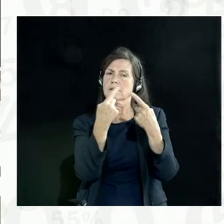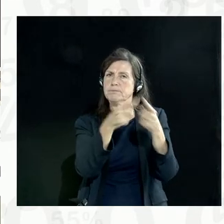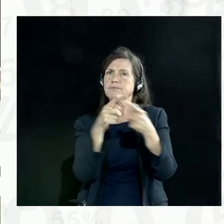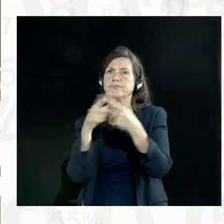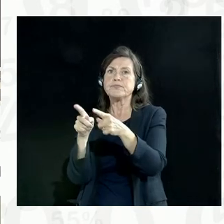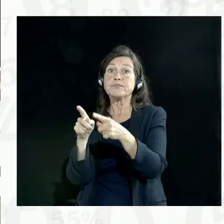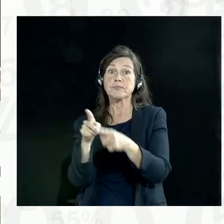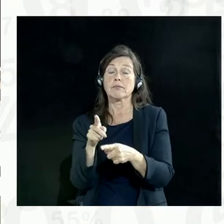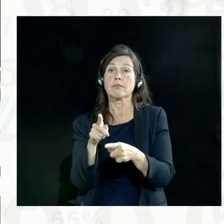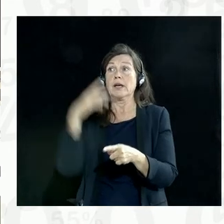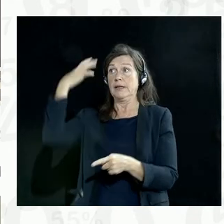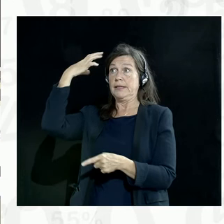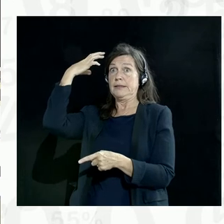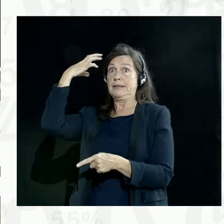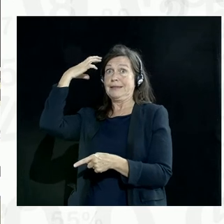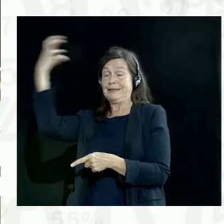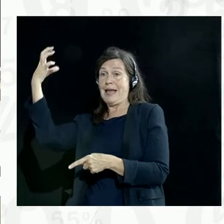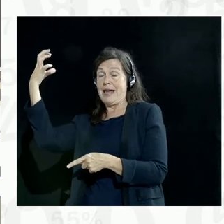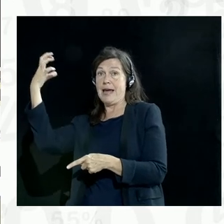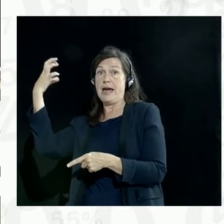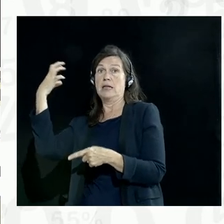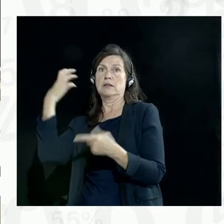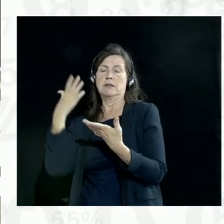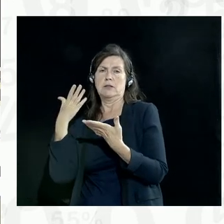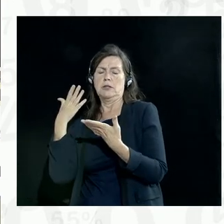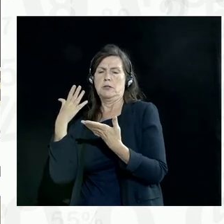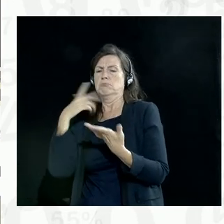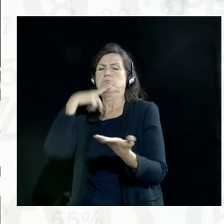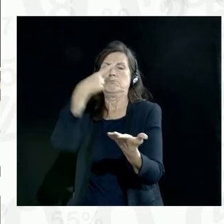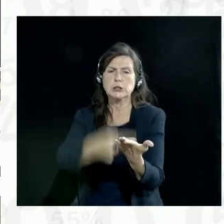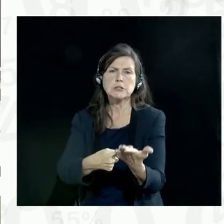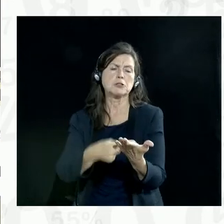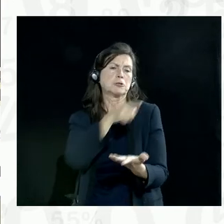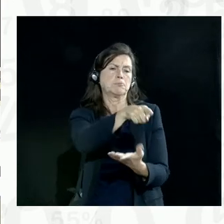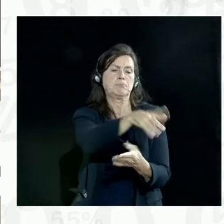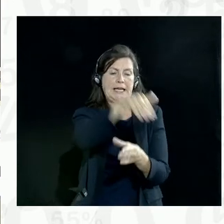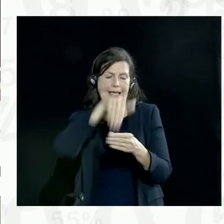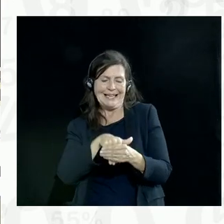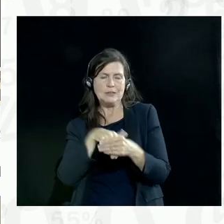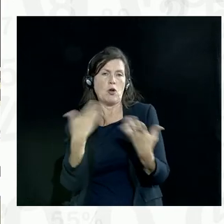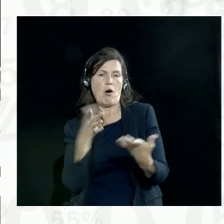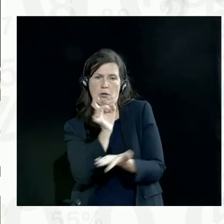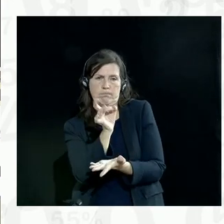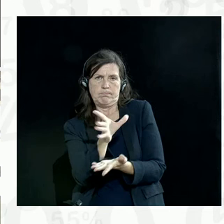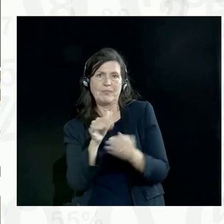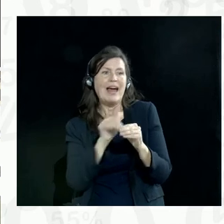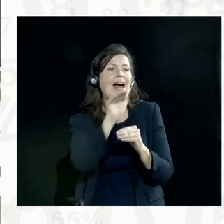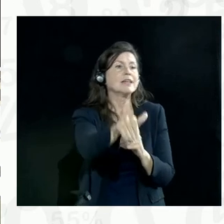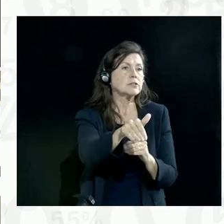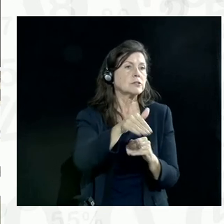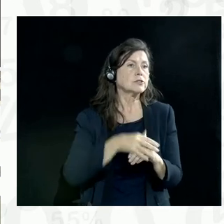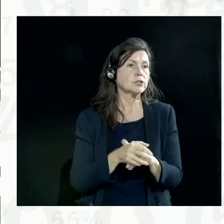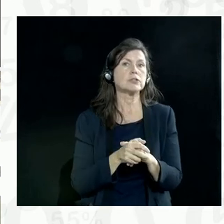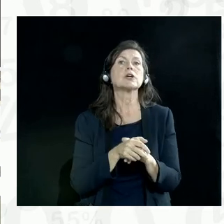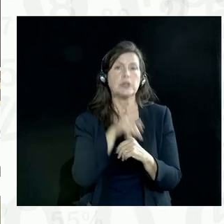the state makes decisions about inclusion and exclusion, where this kind of data is actually really a